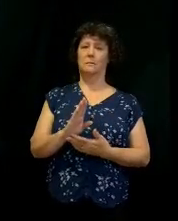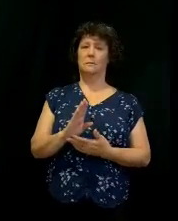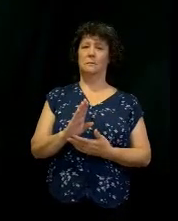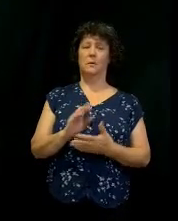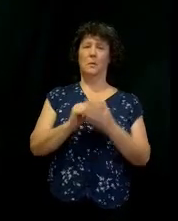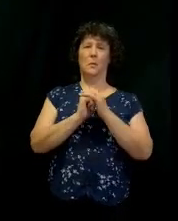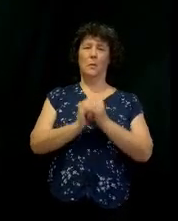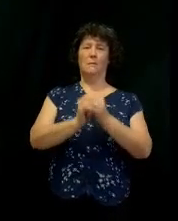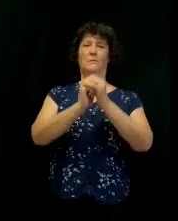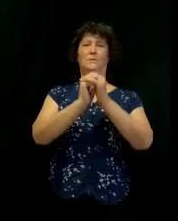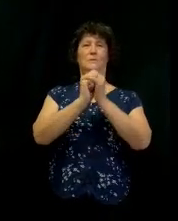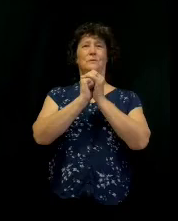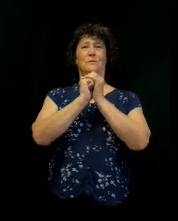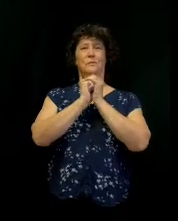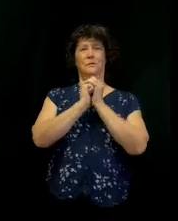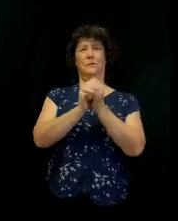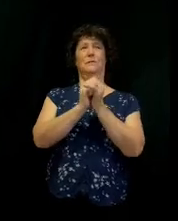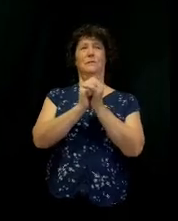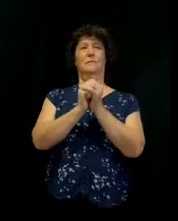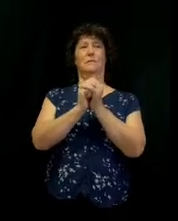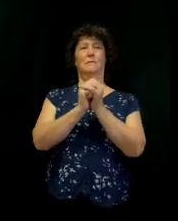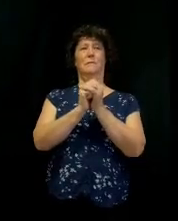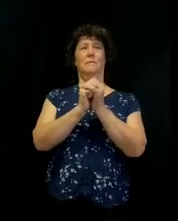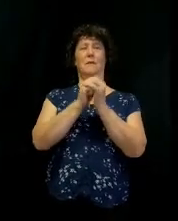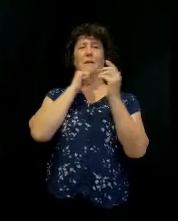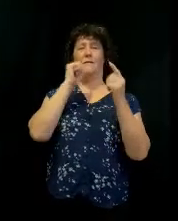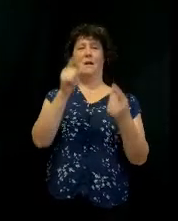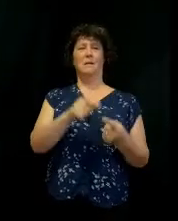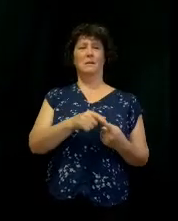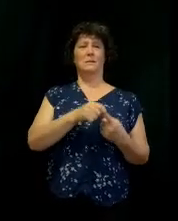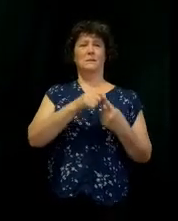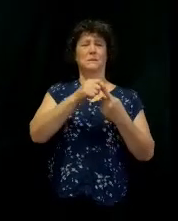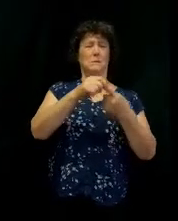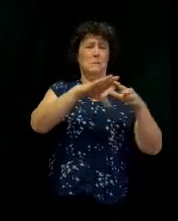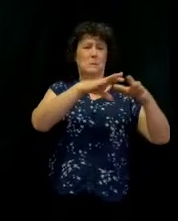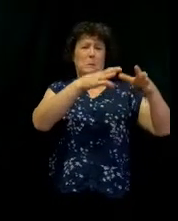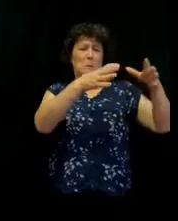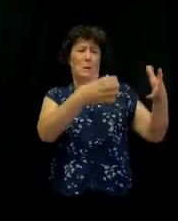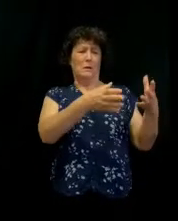Worship that is inclusive. Worship that is expressive.